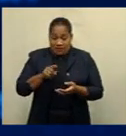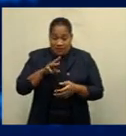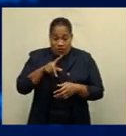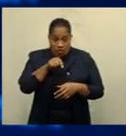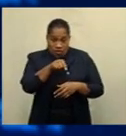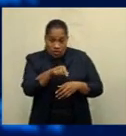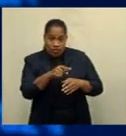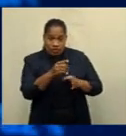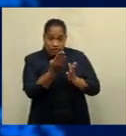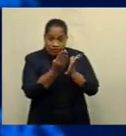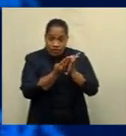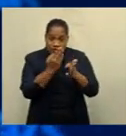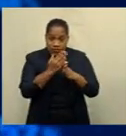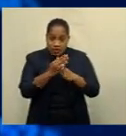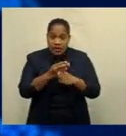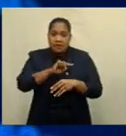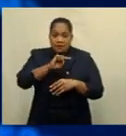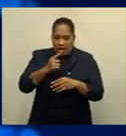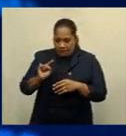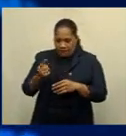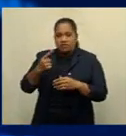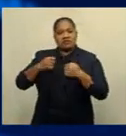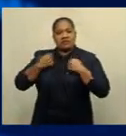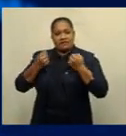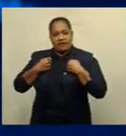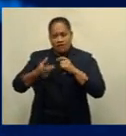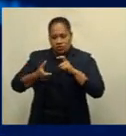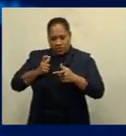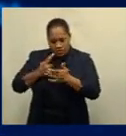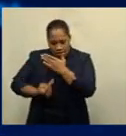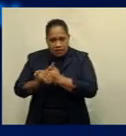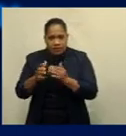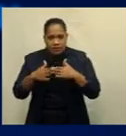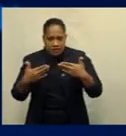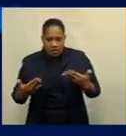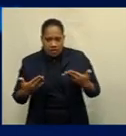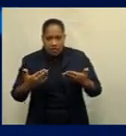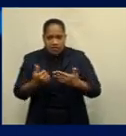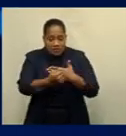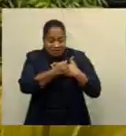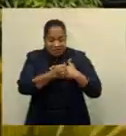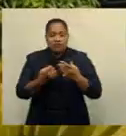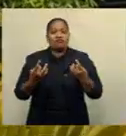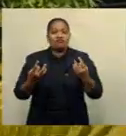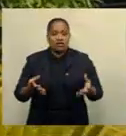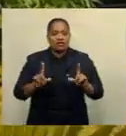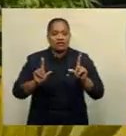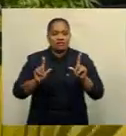industry must first survive the current crisis to emerge safer and ready to do business.